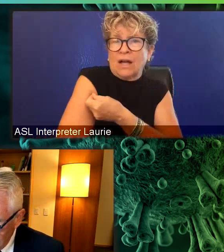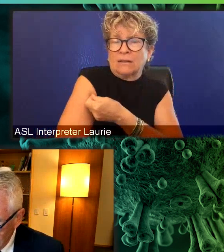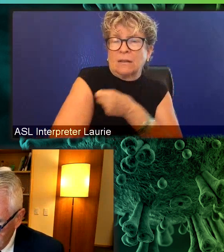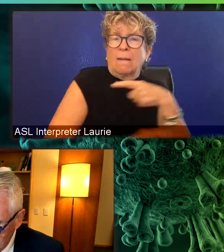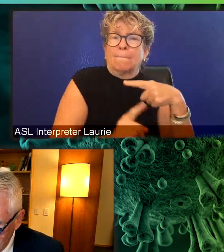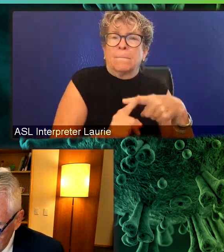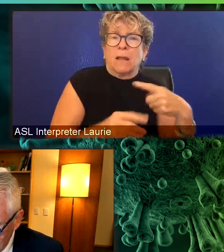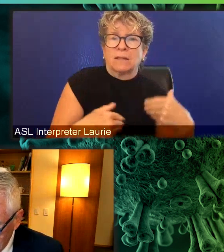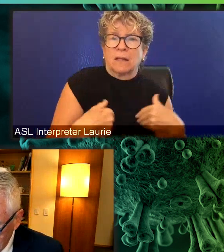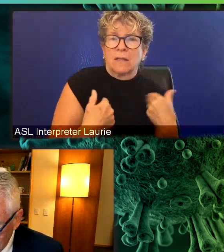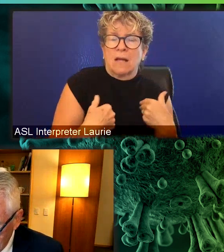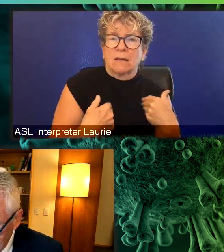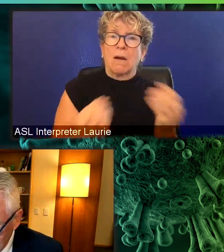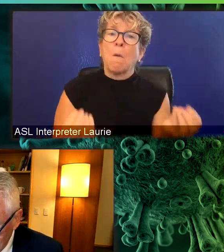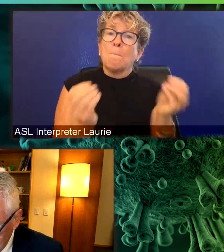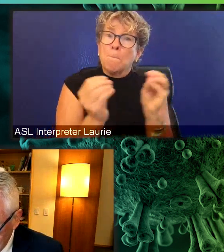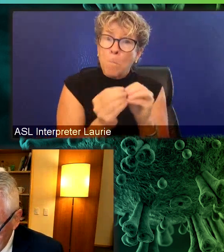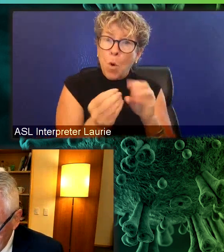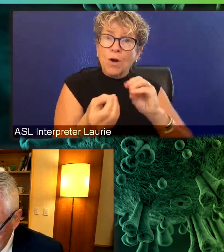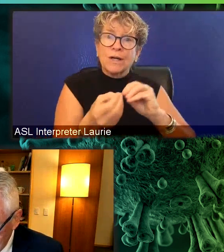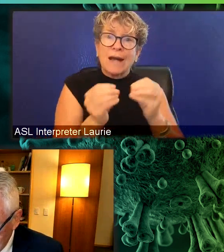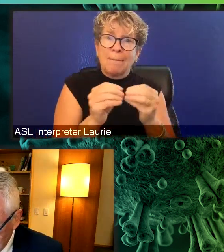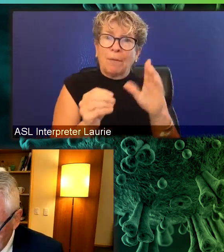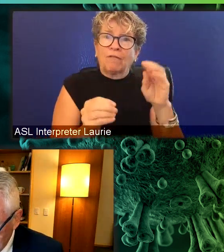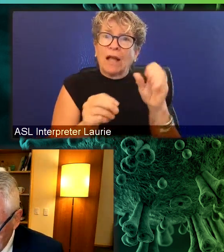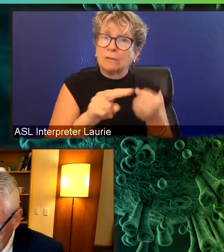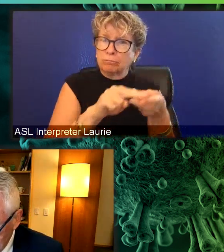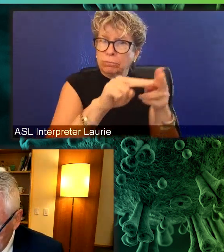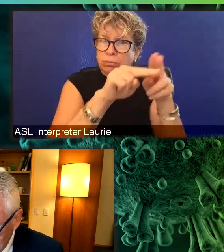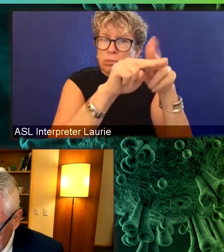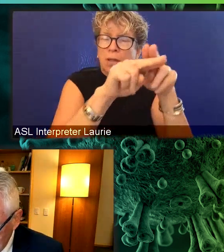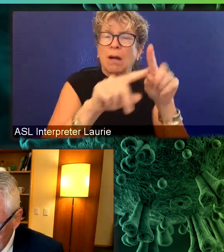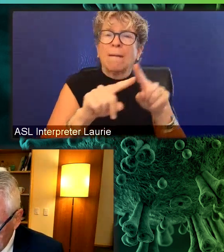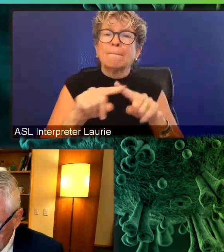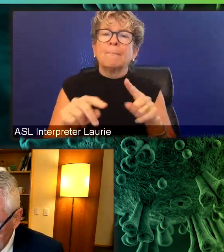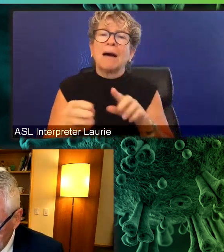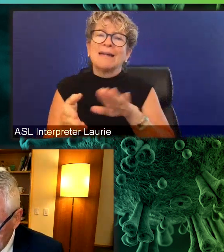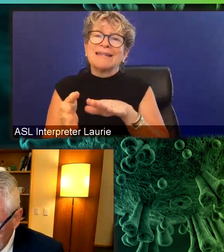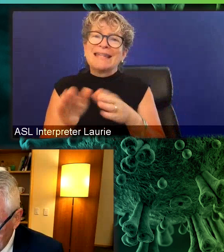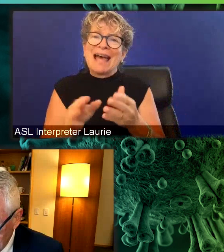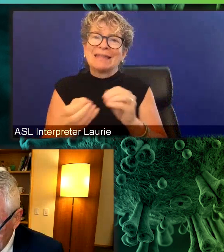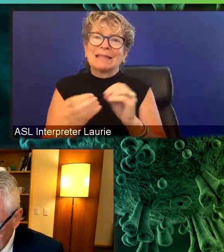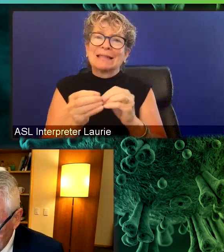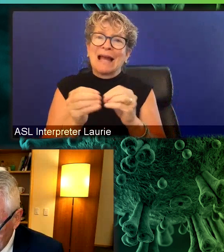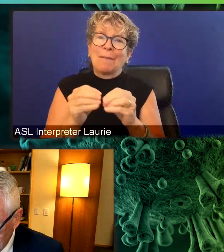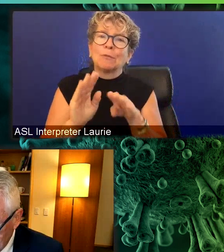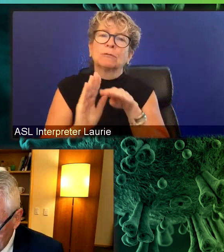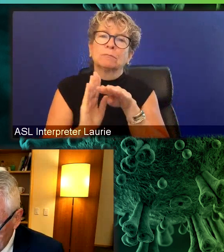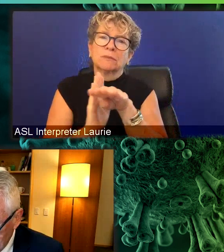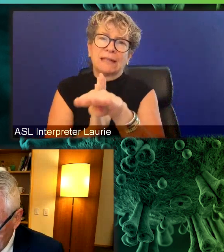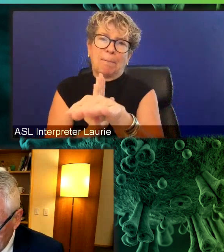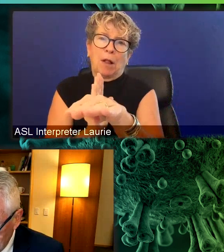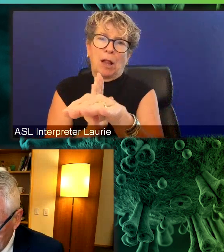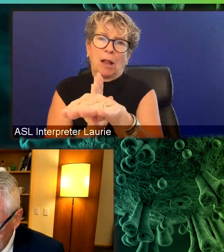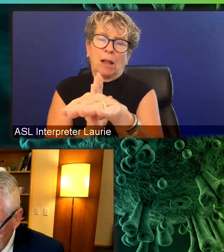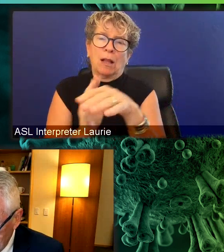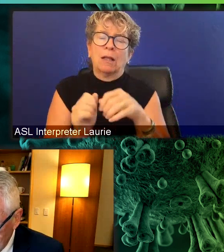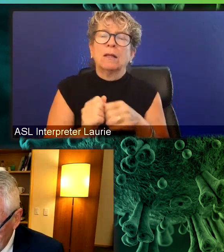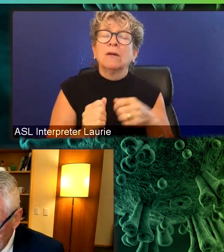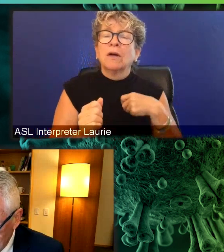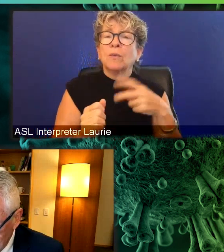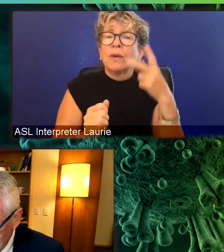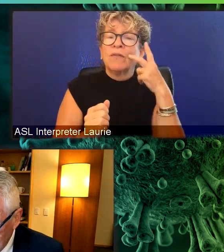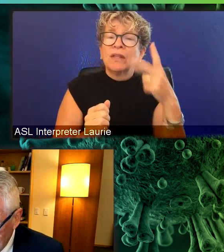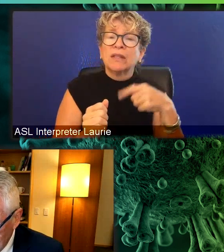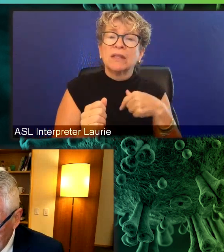fewer deaths. Um, and then globally, we're seeing that Delta is driving epidemics in countries that had successfully suppressed